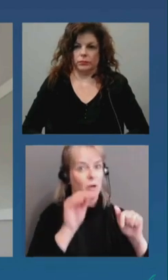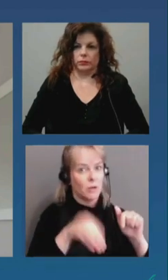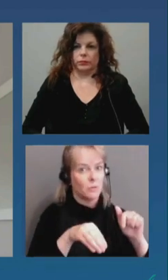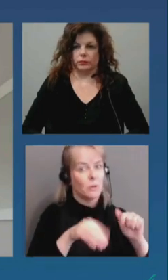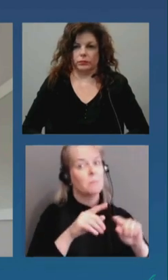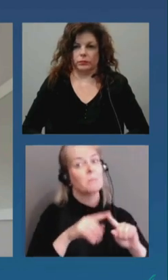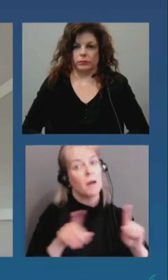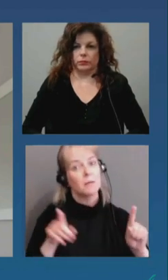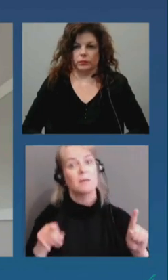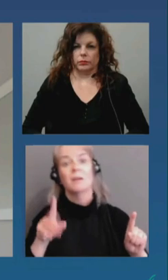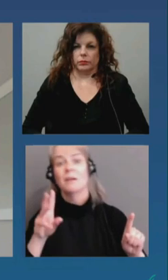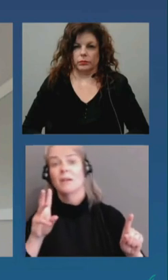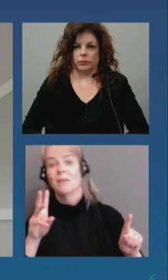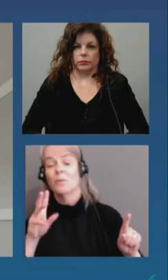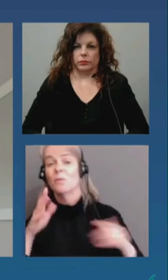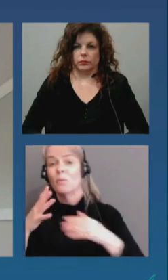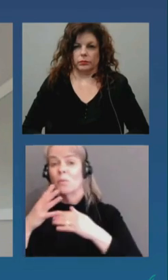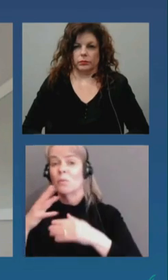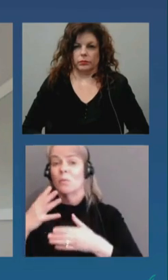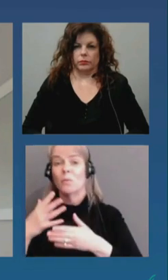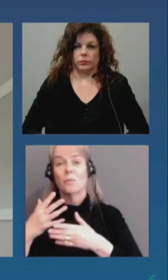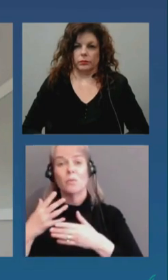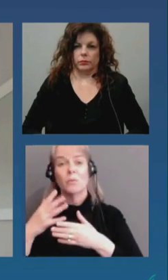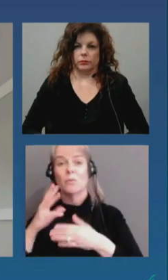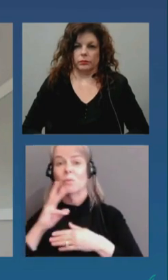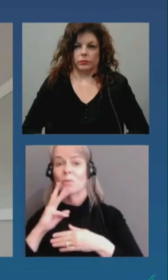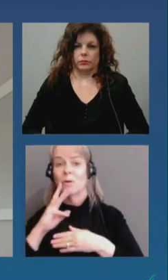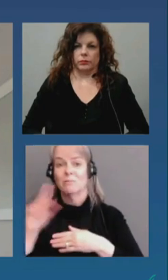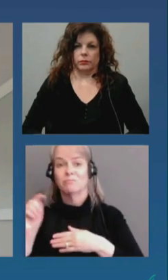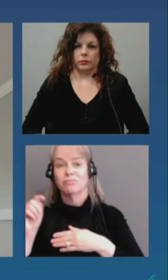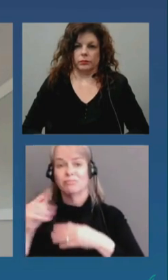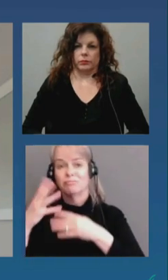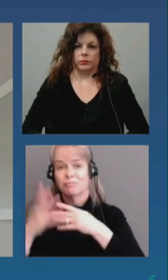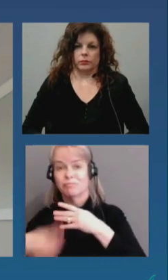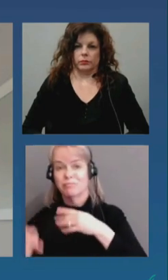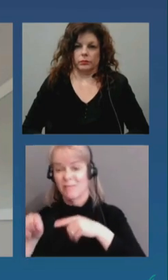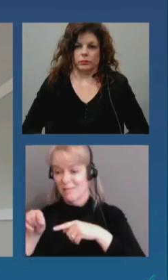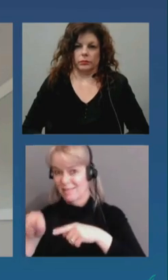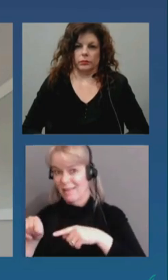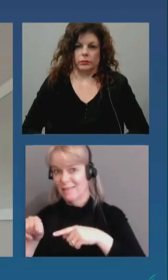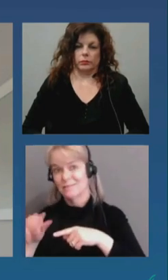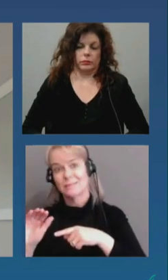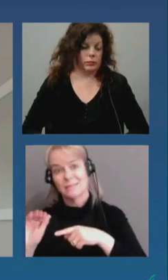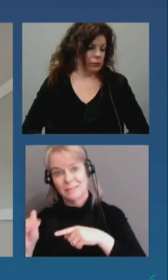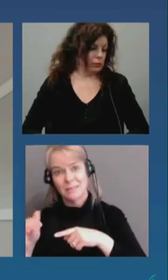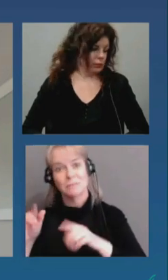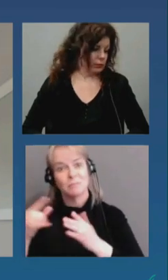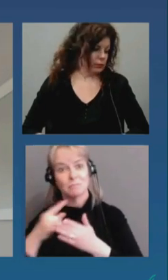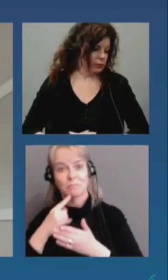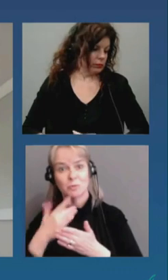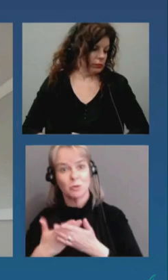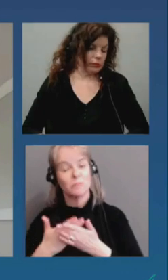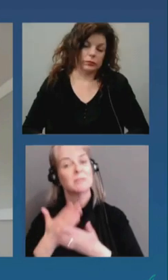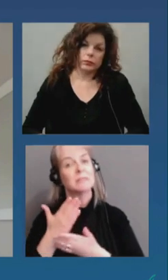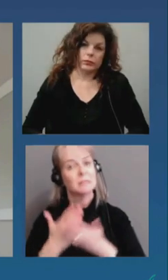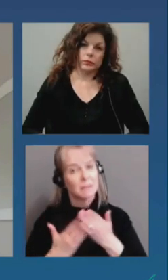maybe it's stabilized i cannot say that we're seeing sufficient signs of the